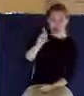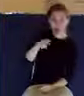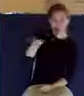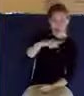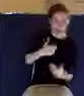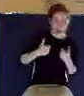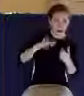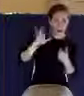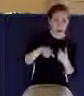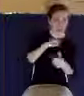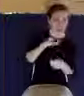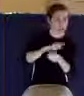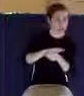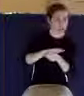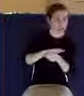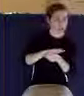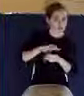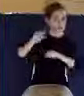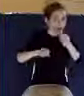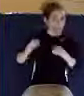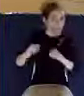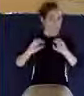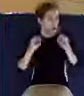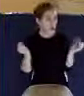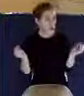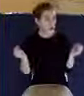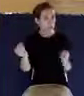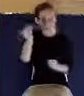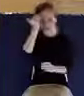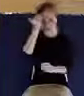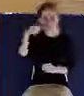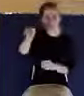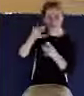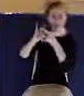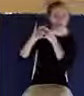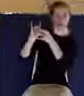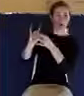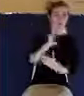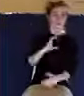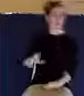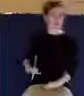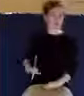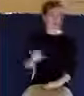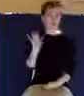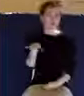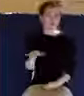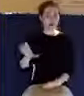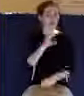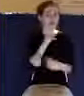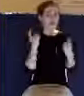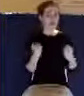unshakable knowledge that you belong to Christ, that your sins are forgiven?